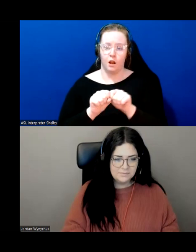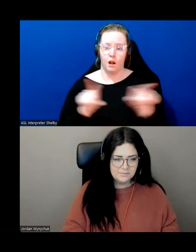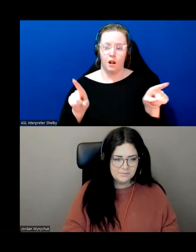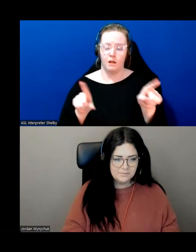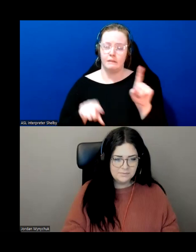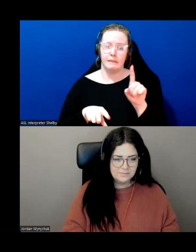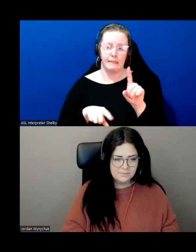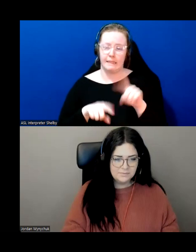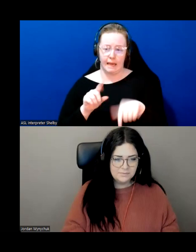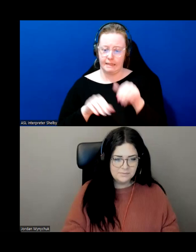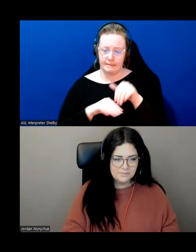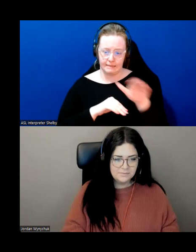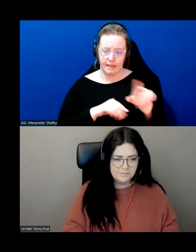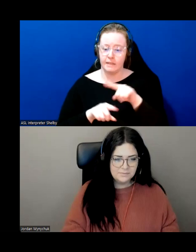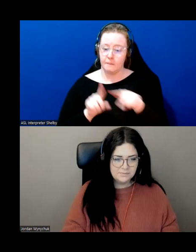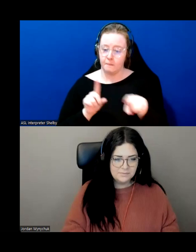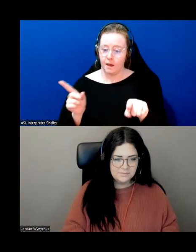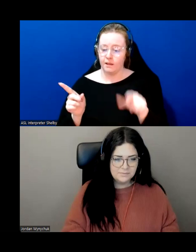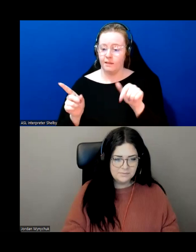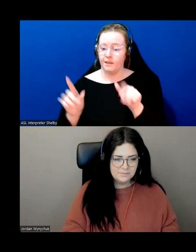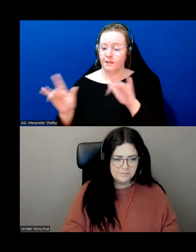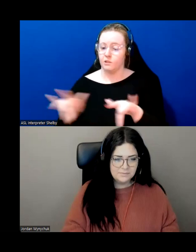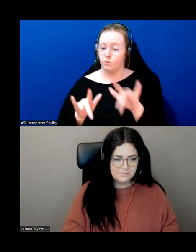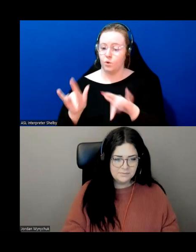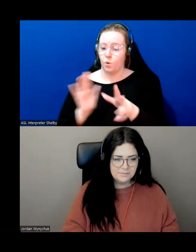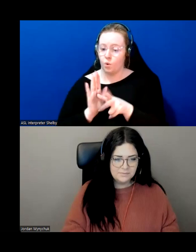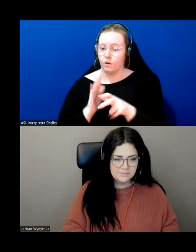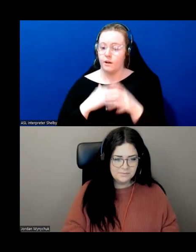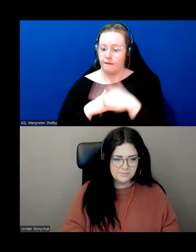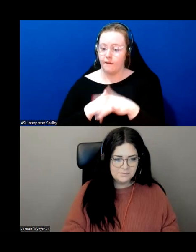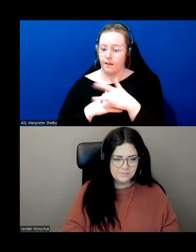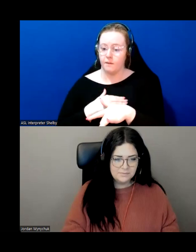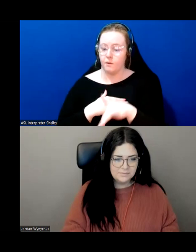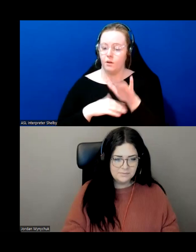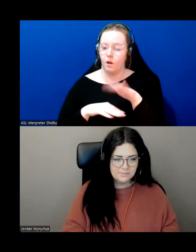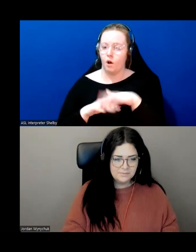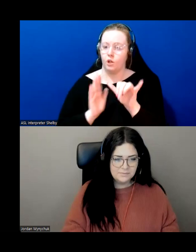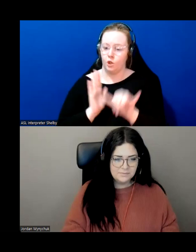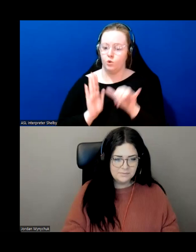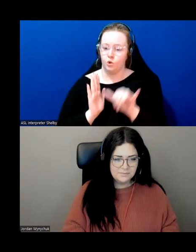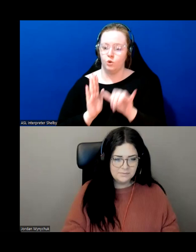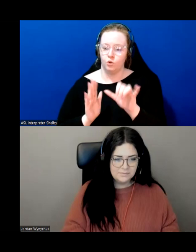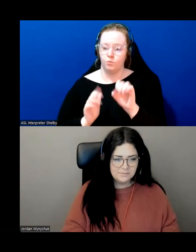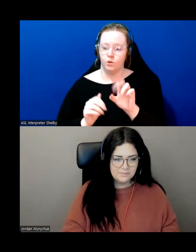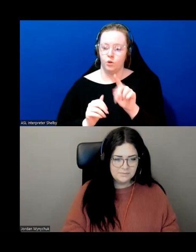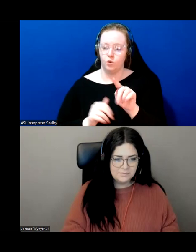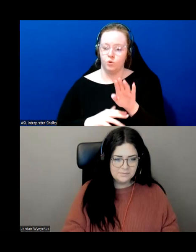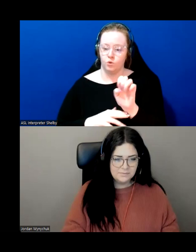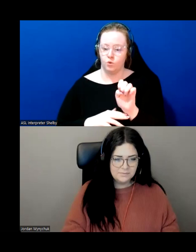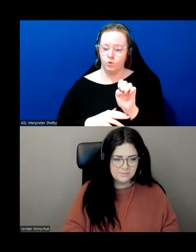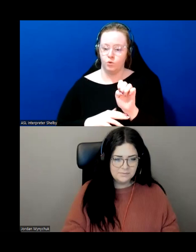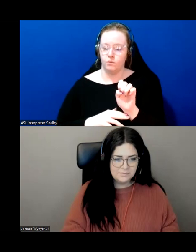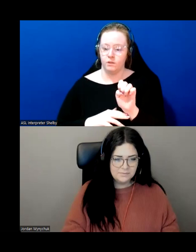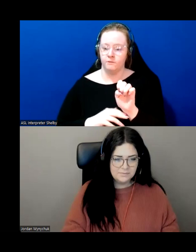slides over but we always have this this is recorded and will be available on our youtube channel uh and again everybody that